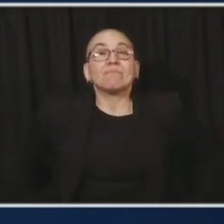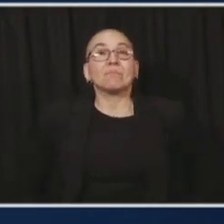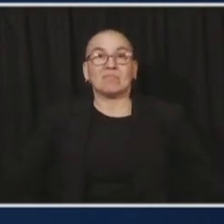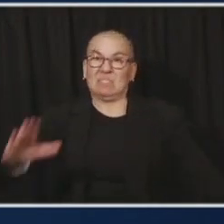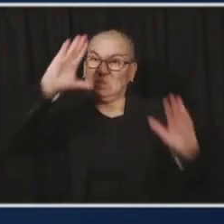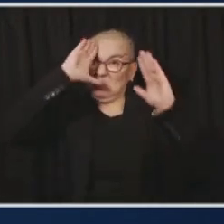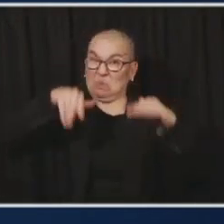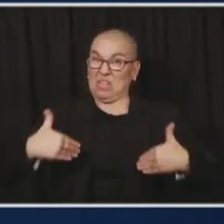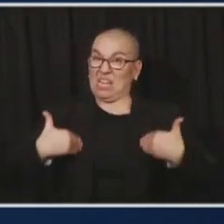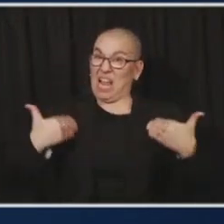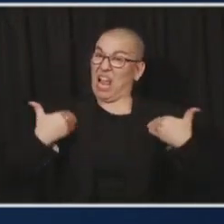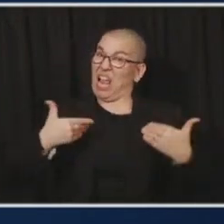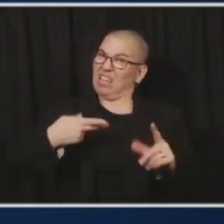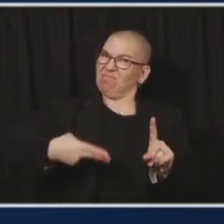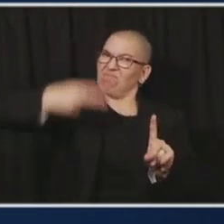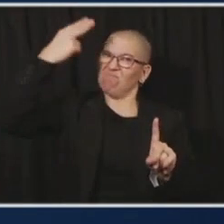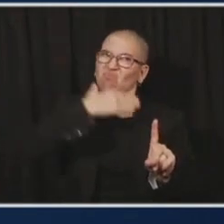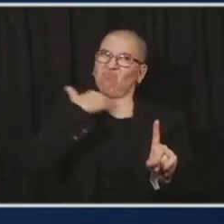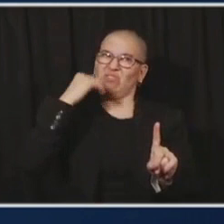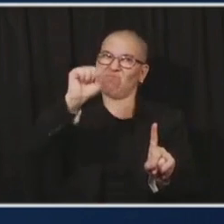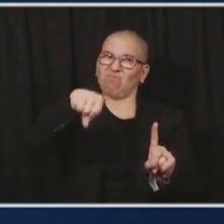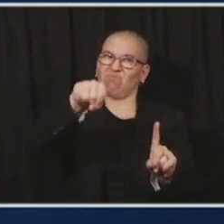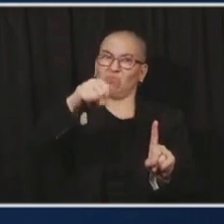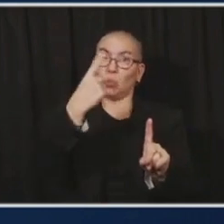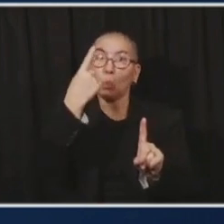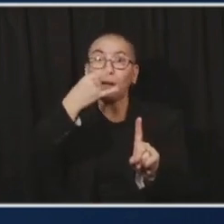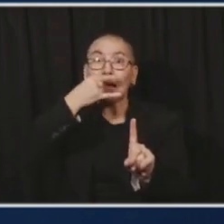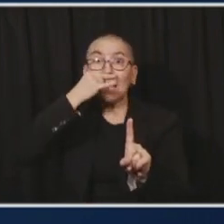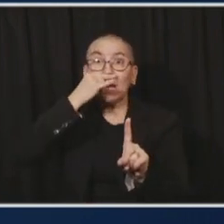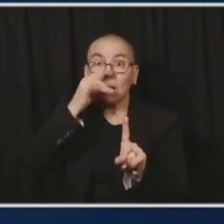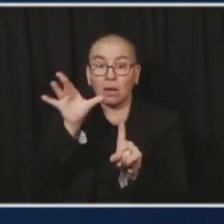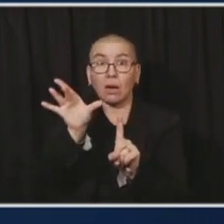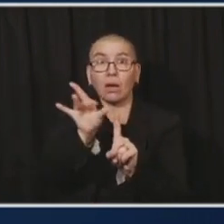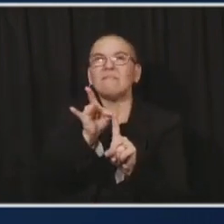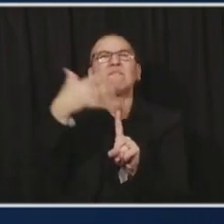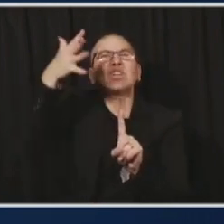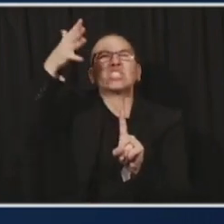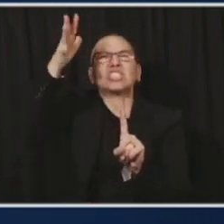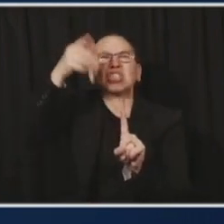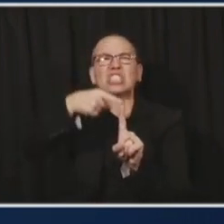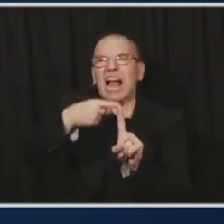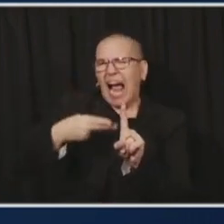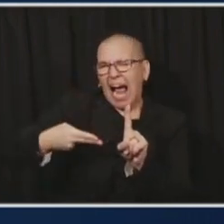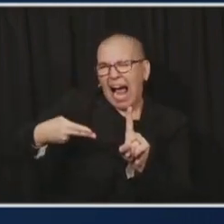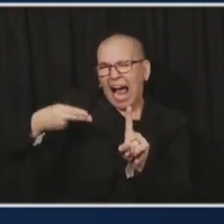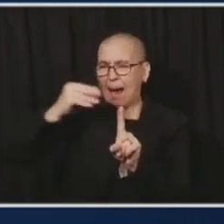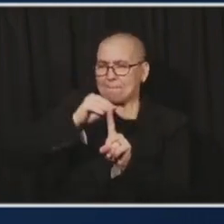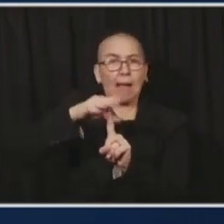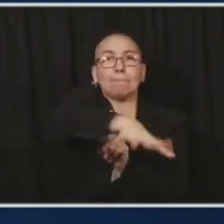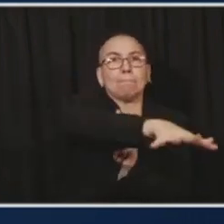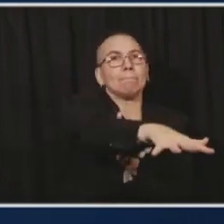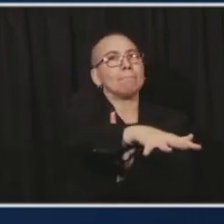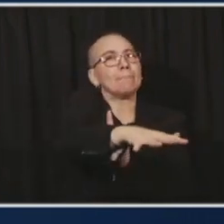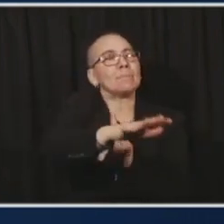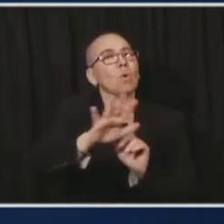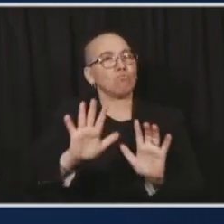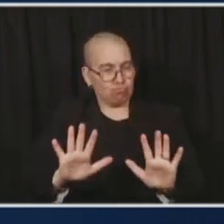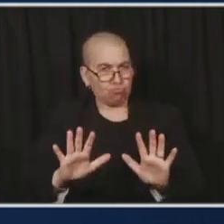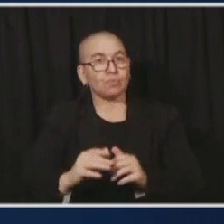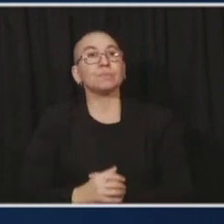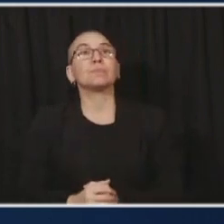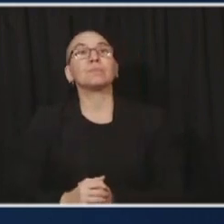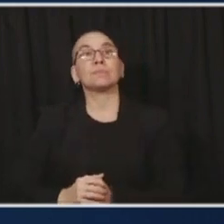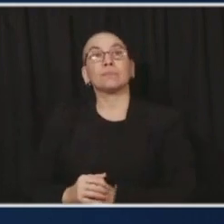one child getting COVID is too many, but what we've learned is how to reduce that spread. So on January 18th, every elementary